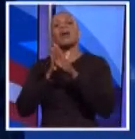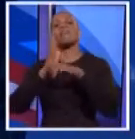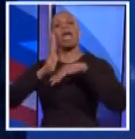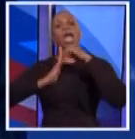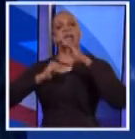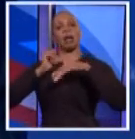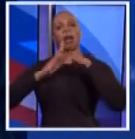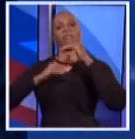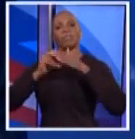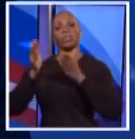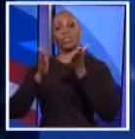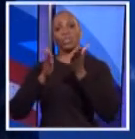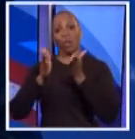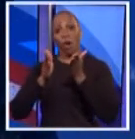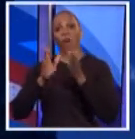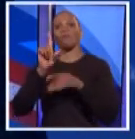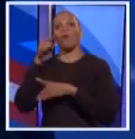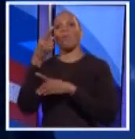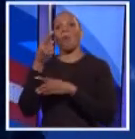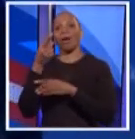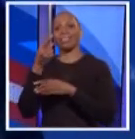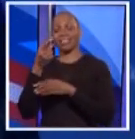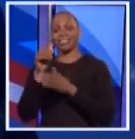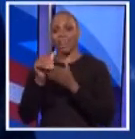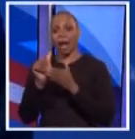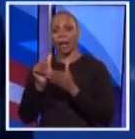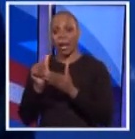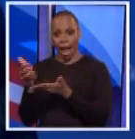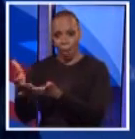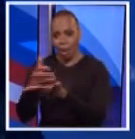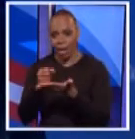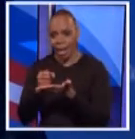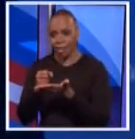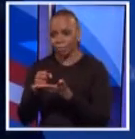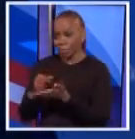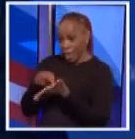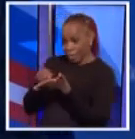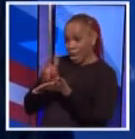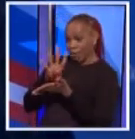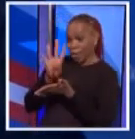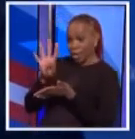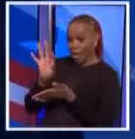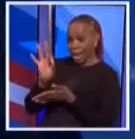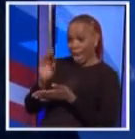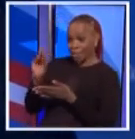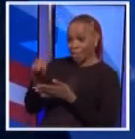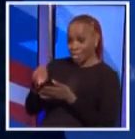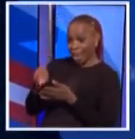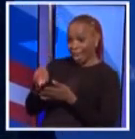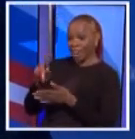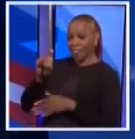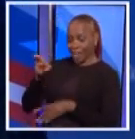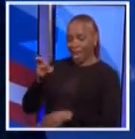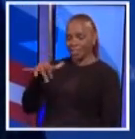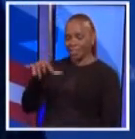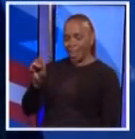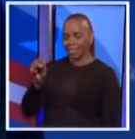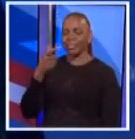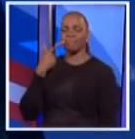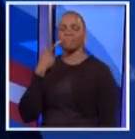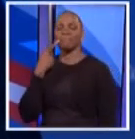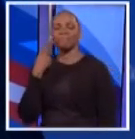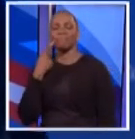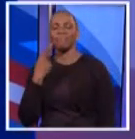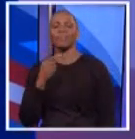I will serve for $1. But I will collect the $1. And pay 49% taxes. And pay 49% of it to taxes, no doubt. Indeed. Okay. You